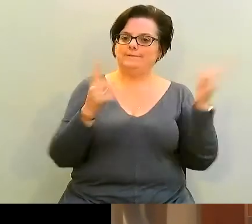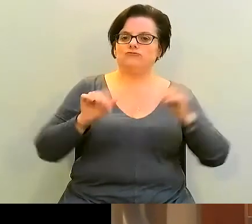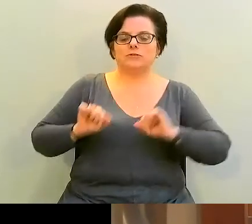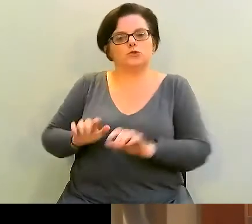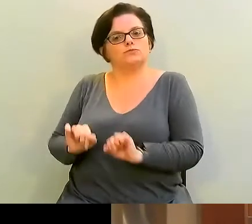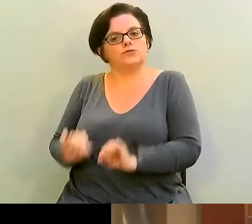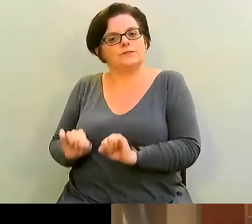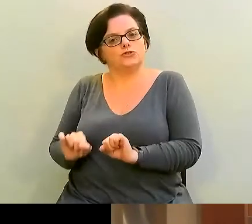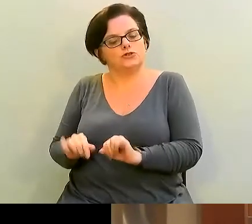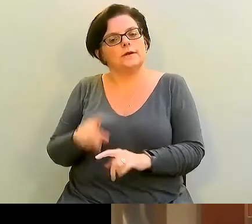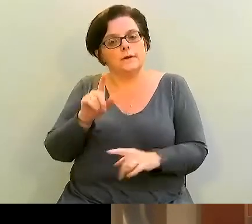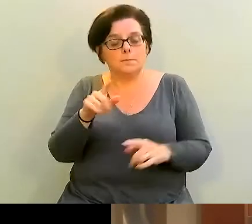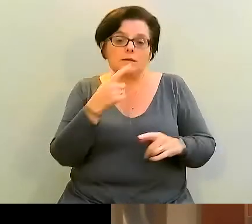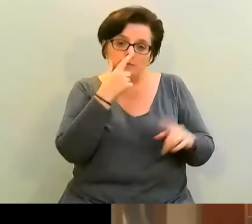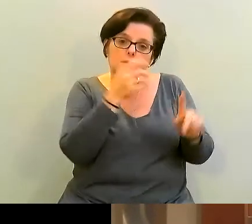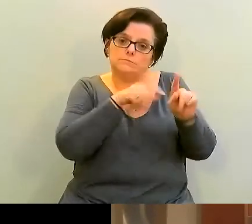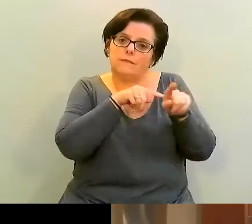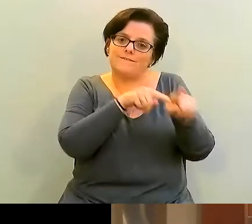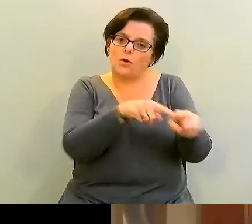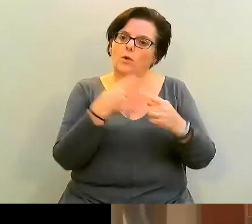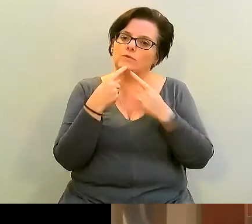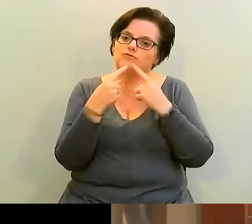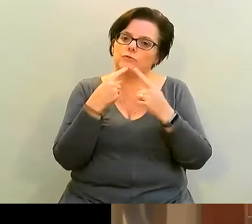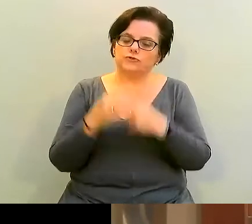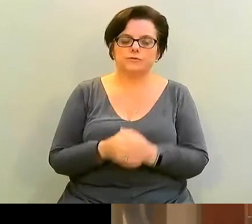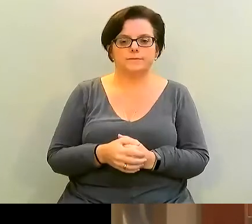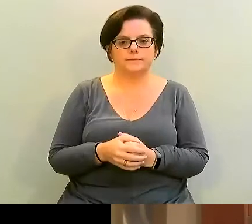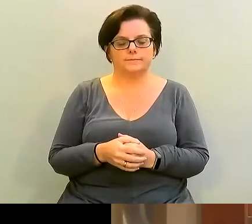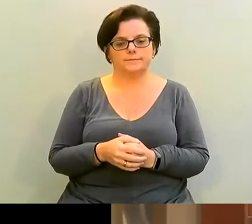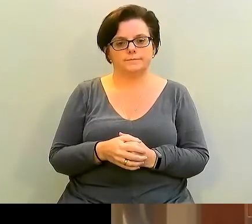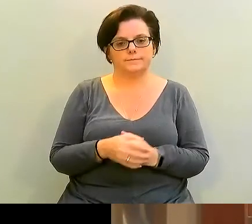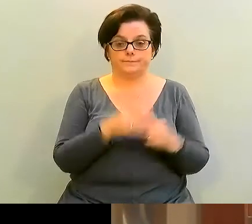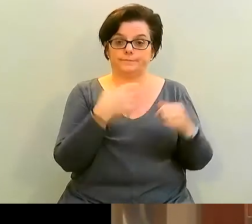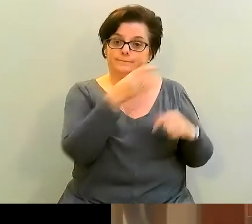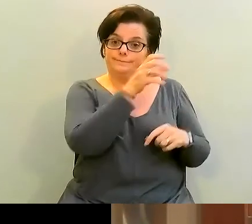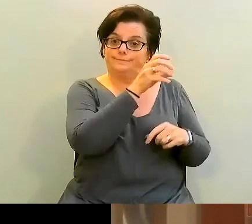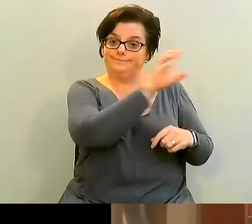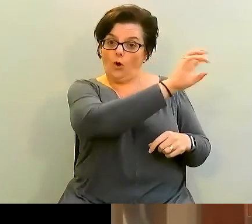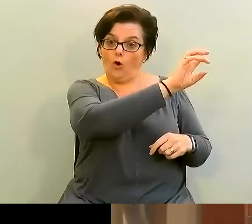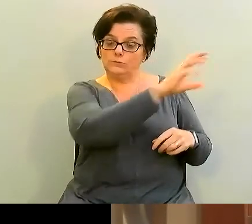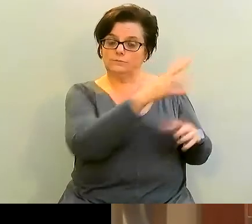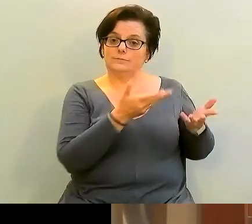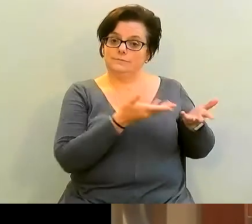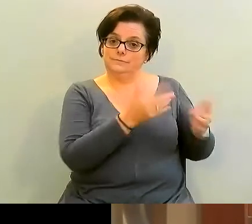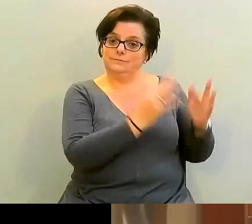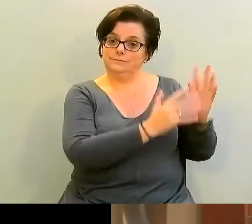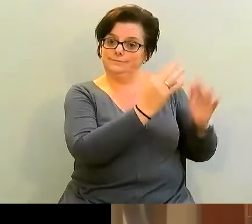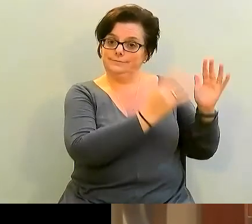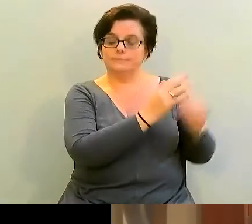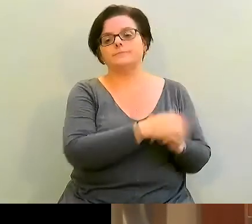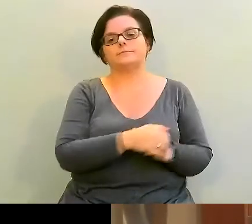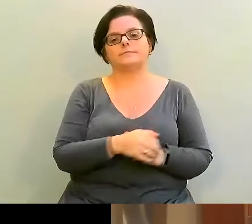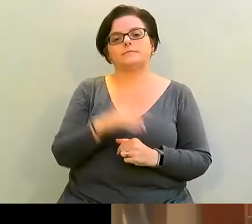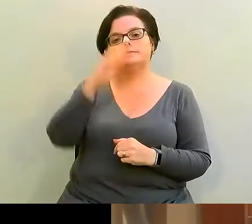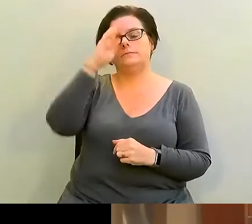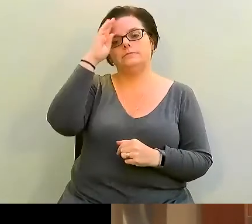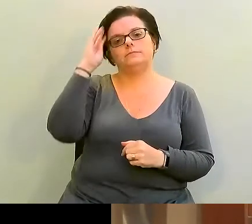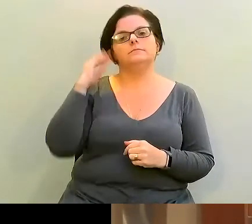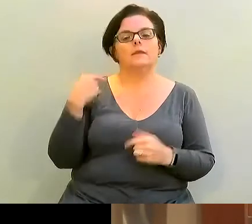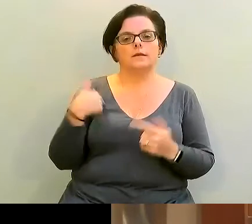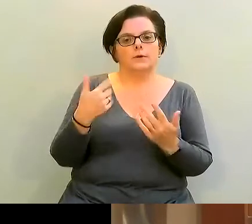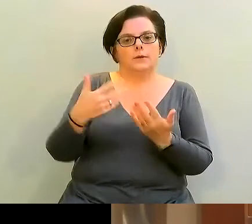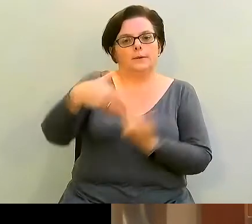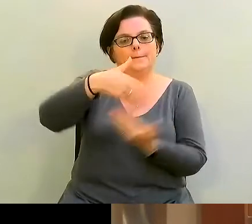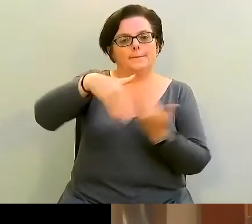oven on. I can actually hear it heating up. So, let's do that. And then I want to mix together the marinade